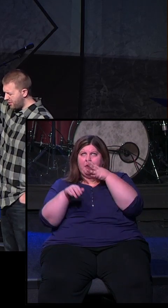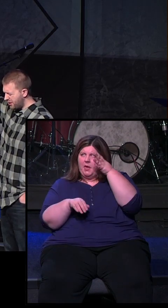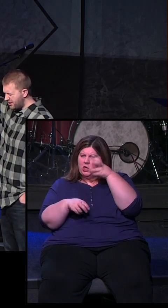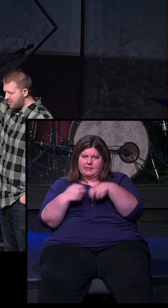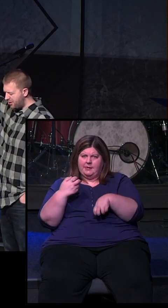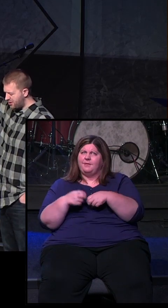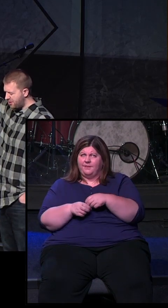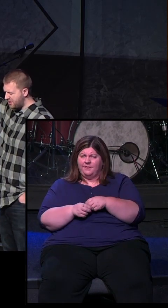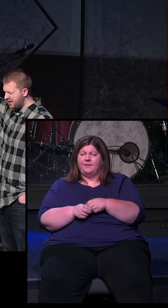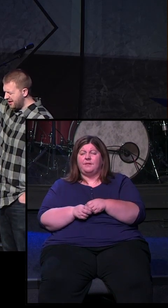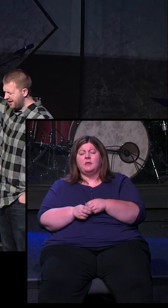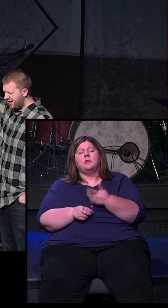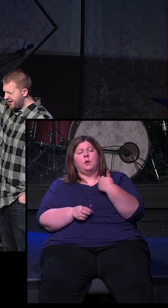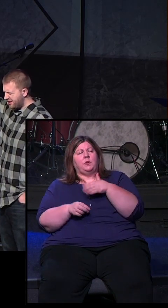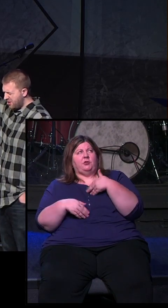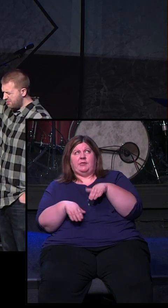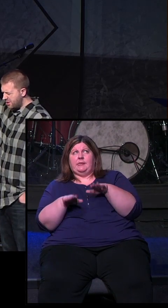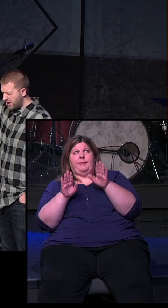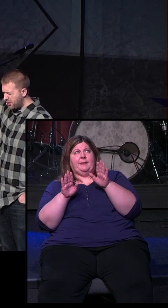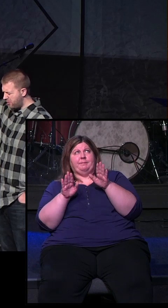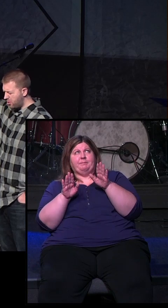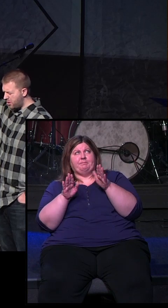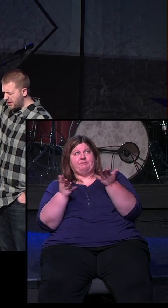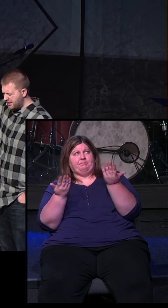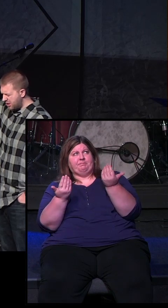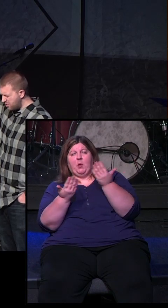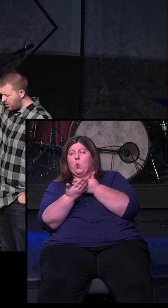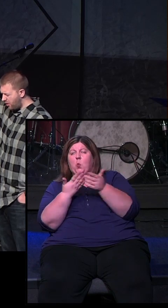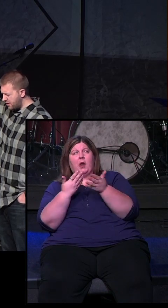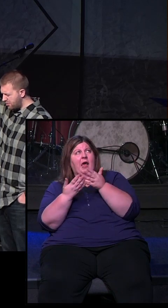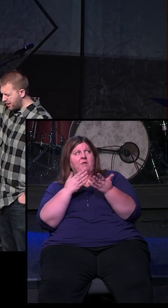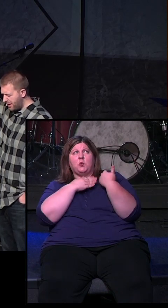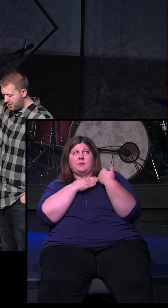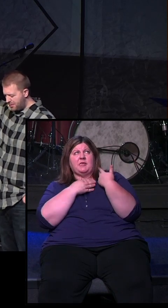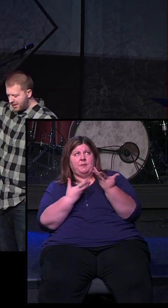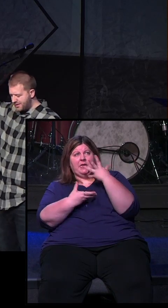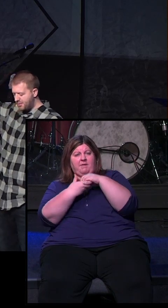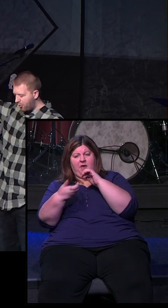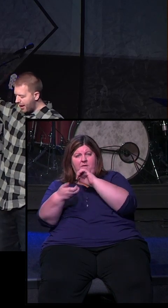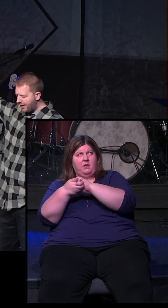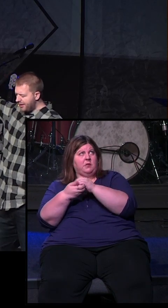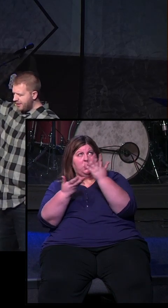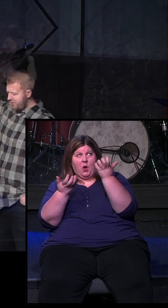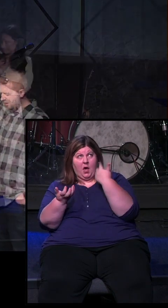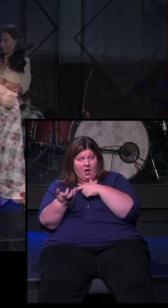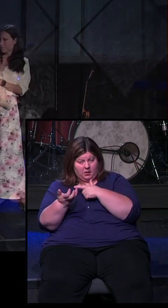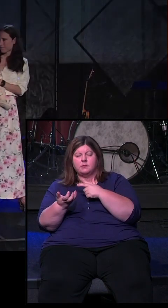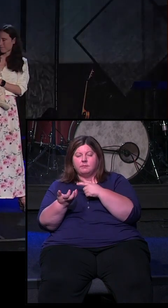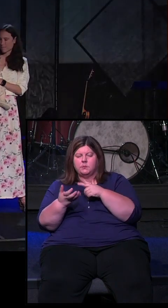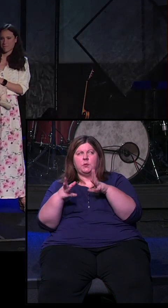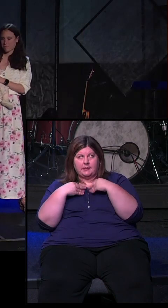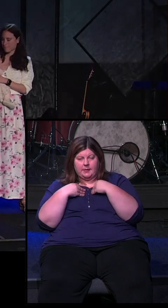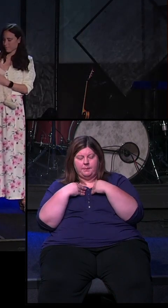And Father, we just submit ourselves to you to play whatever role it is that you call us to play. Maybe that's to pray for these